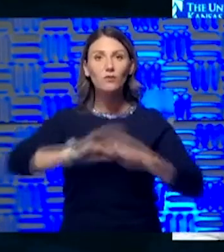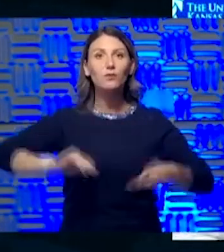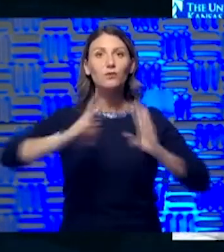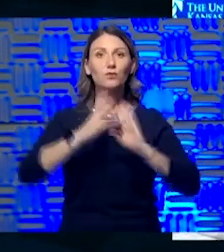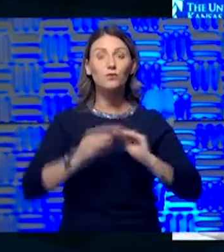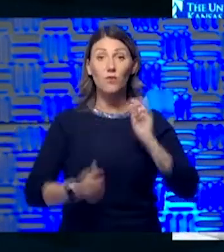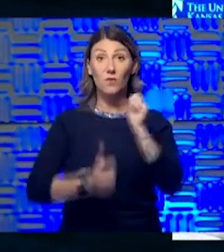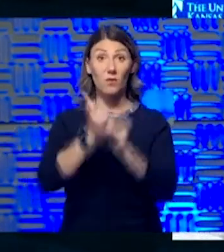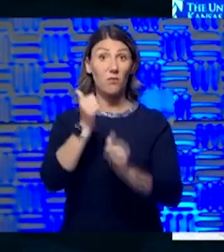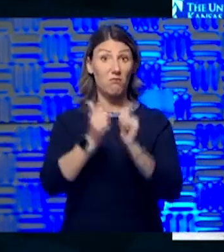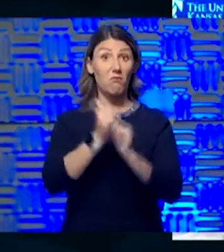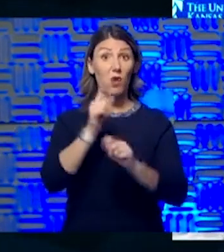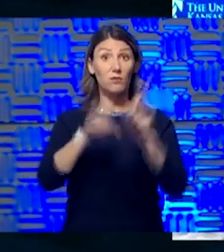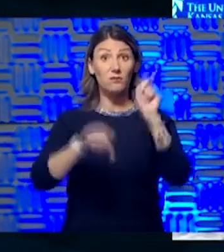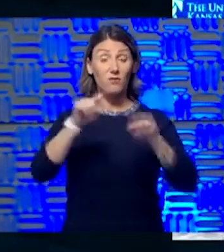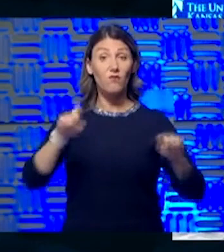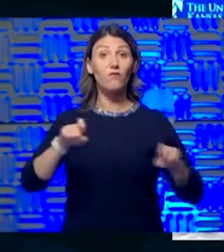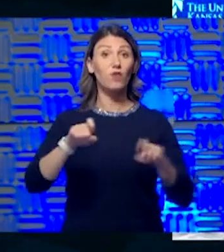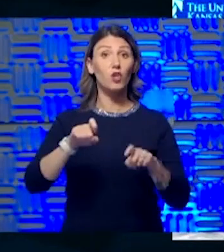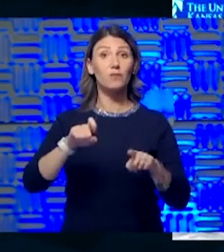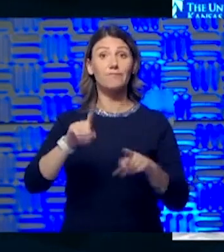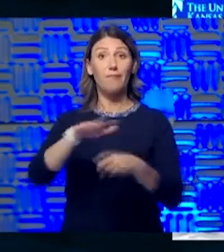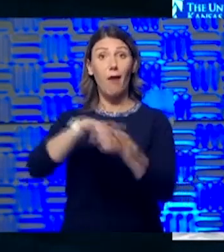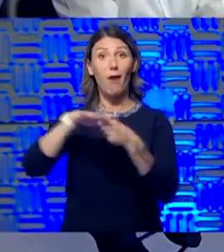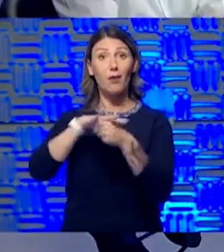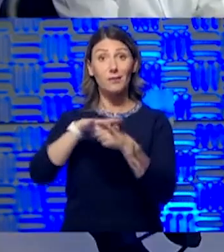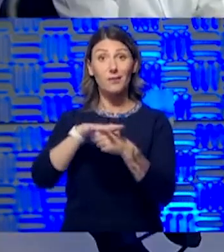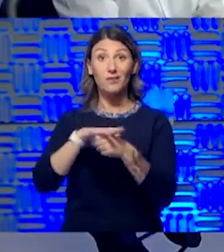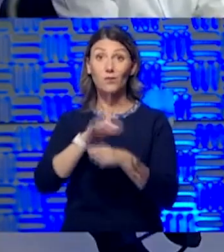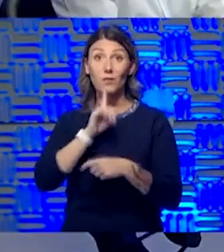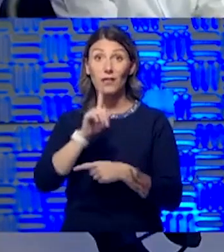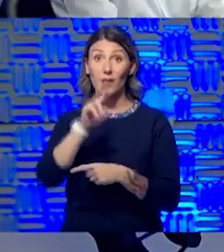places in the United States. Other questions?